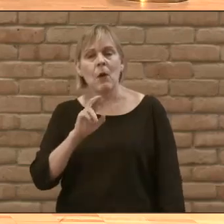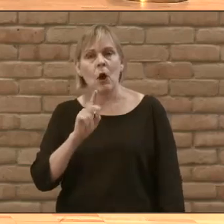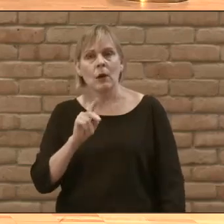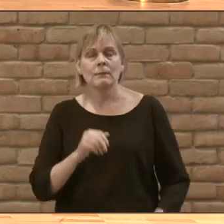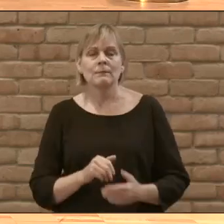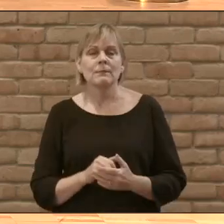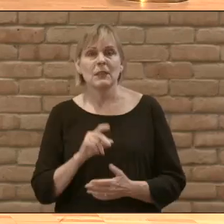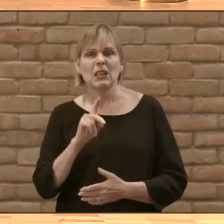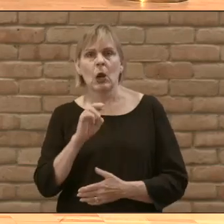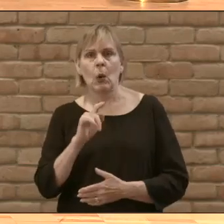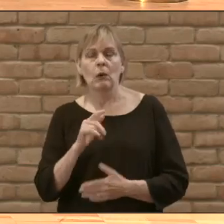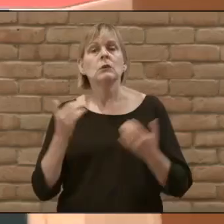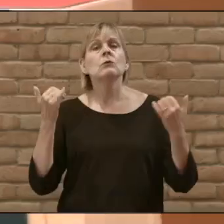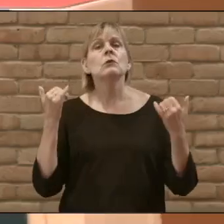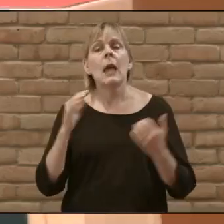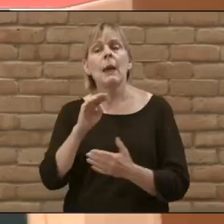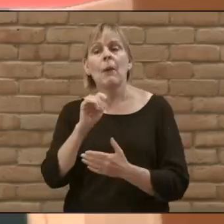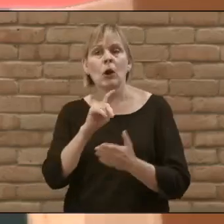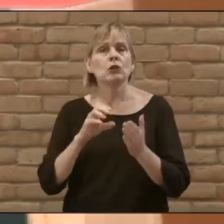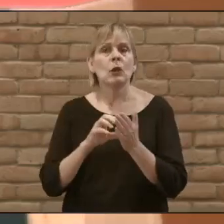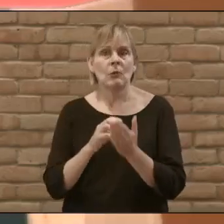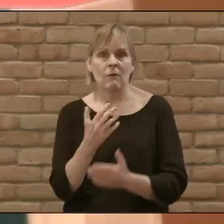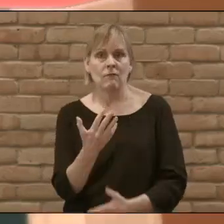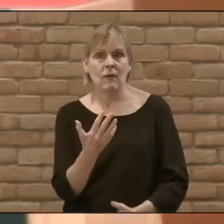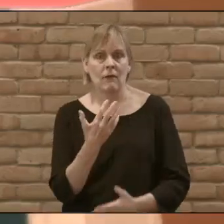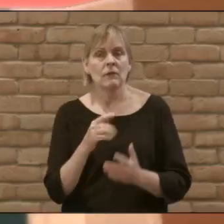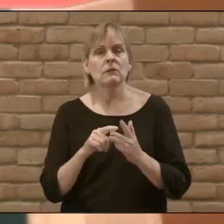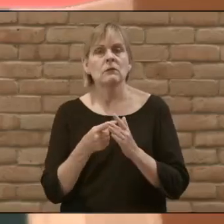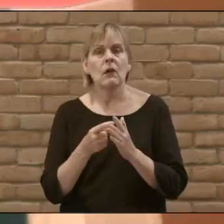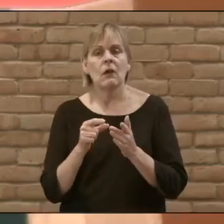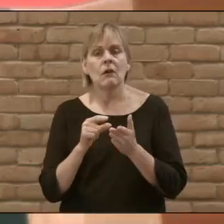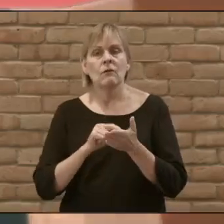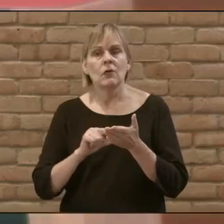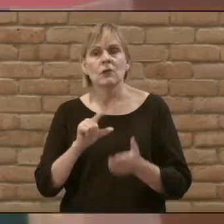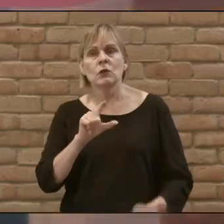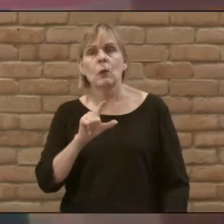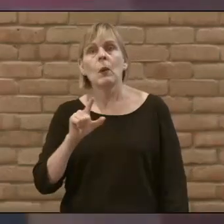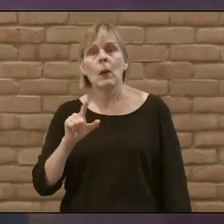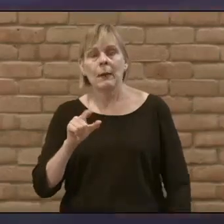Today's Gospel reading is from Mark chapter 5, starting at verse 21.